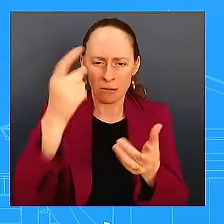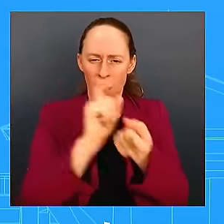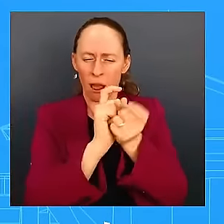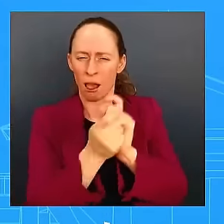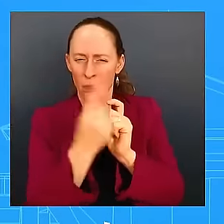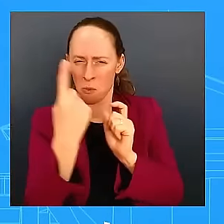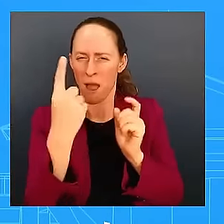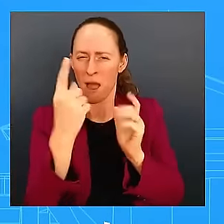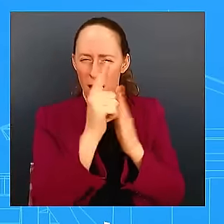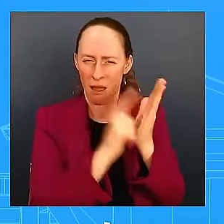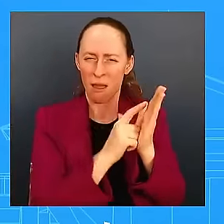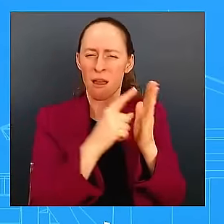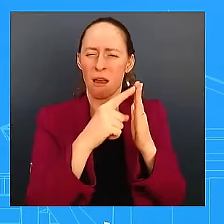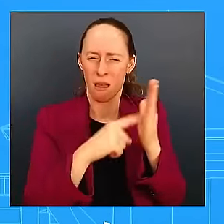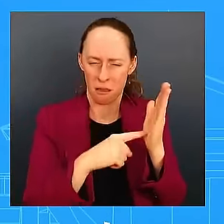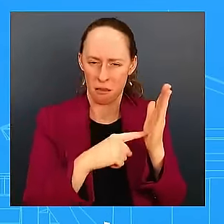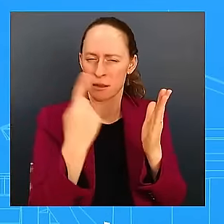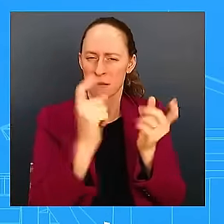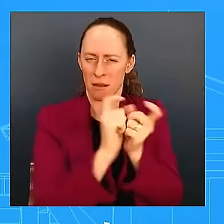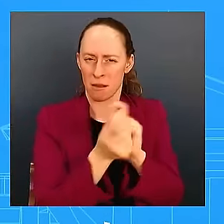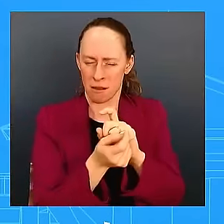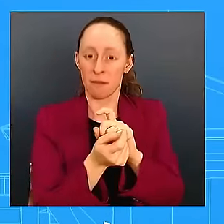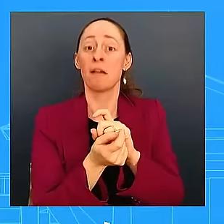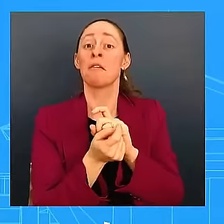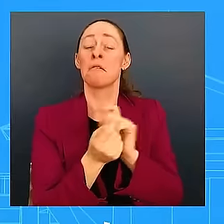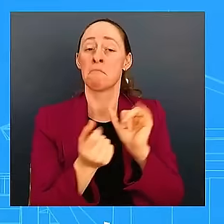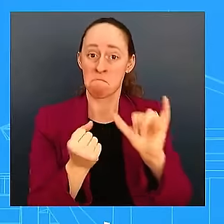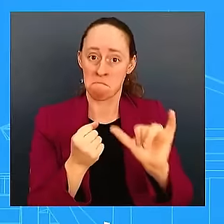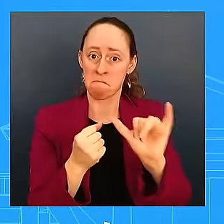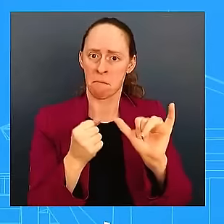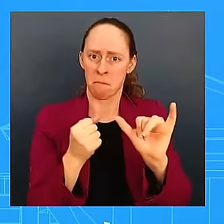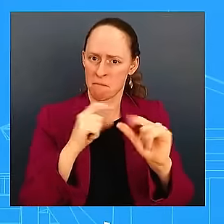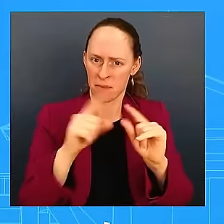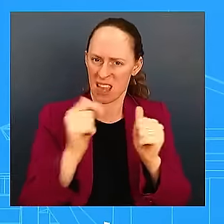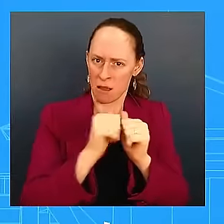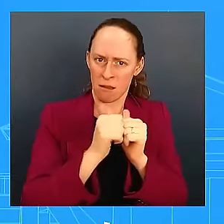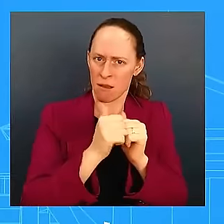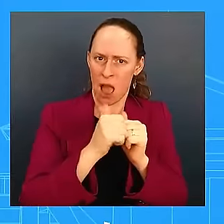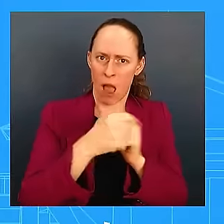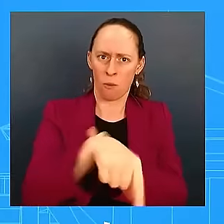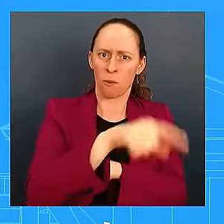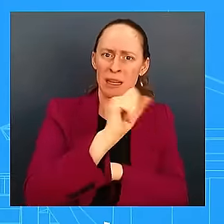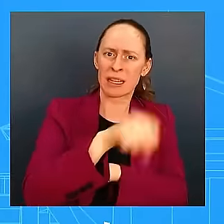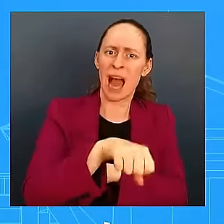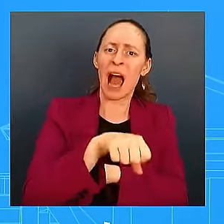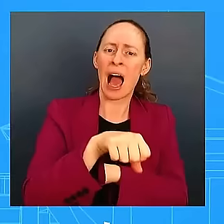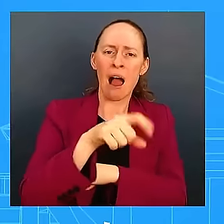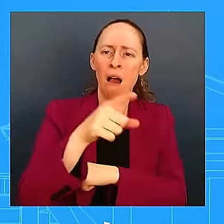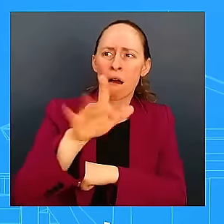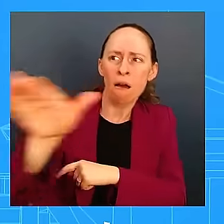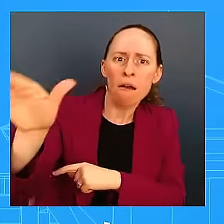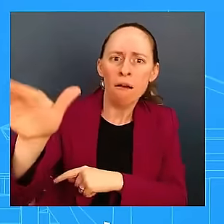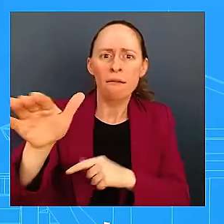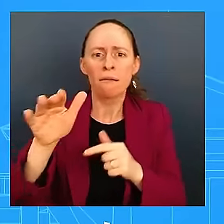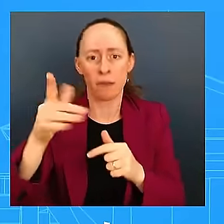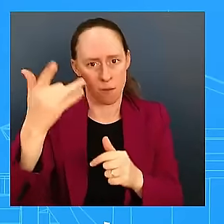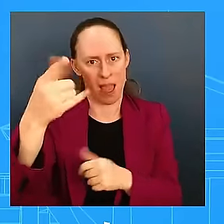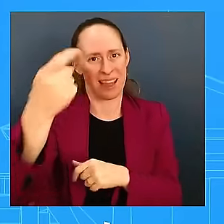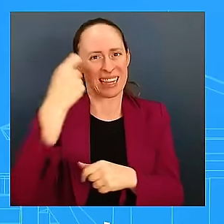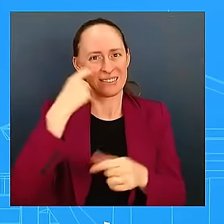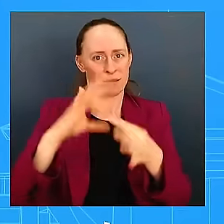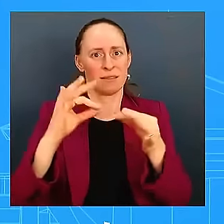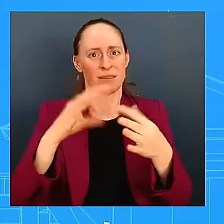survivors to be able to tap into that, given those changes that were put in effect more than six months ago at this point? Yeah, we've seen some really